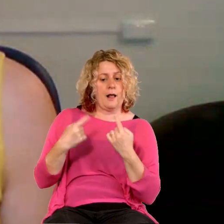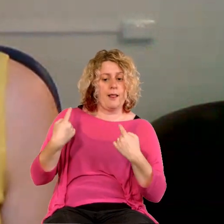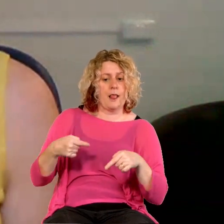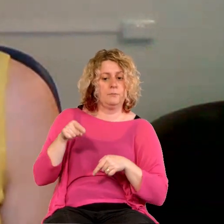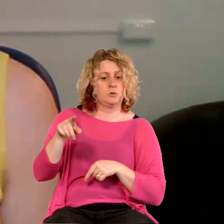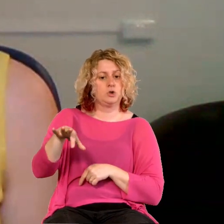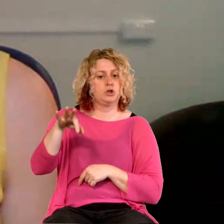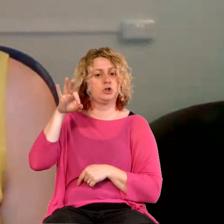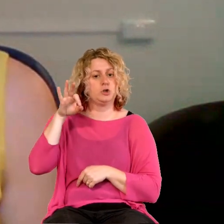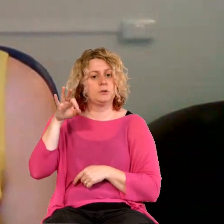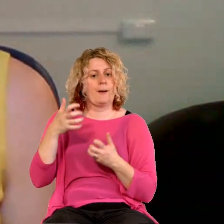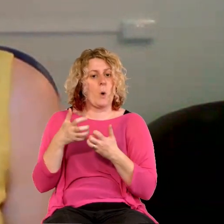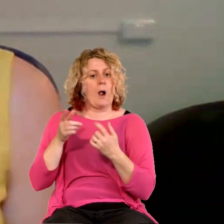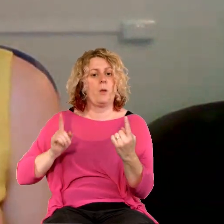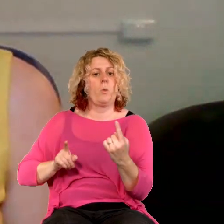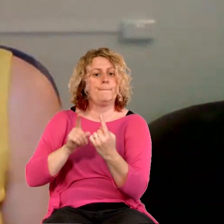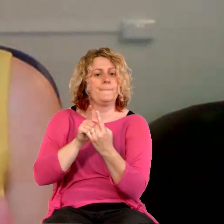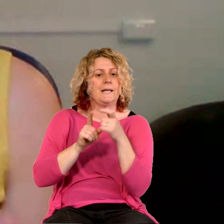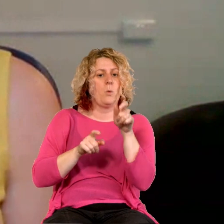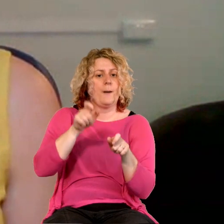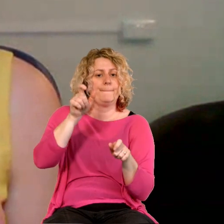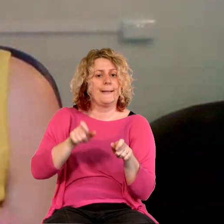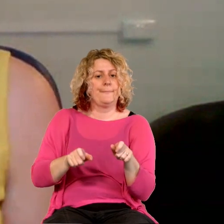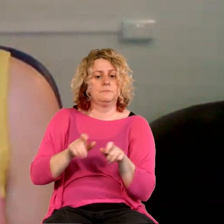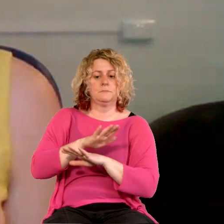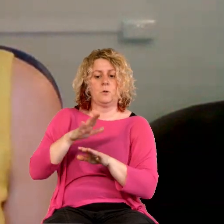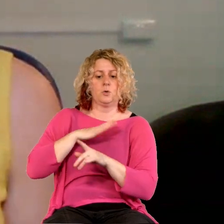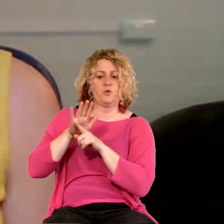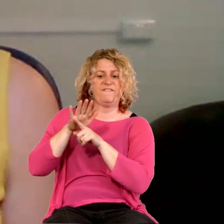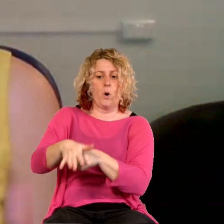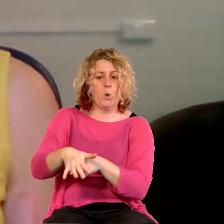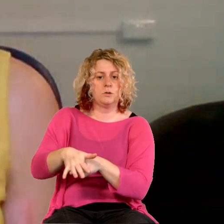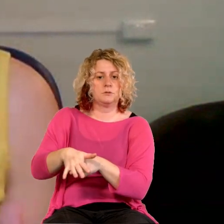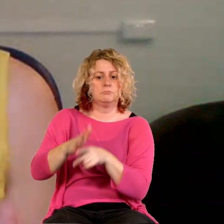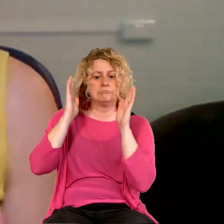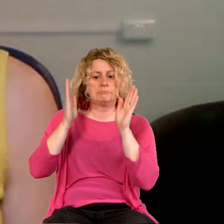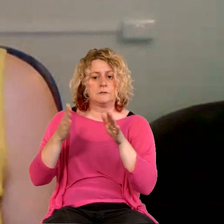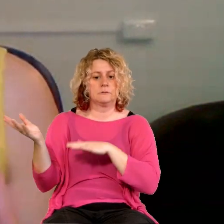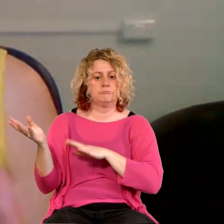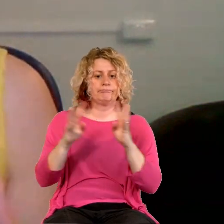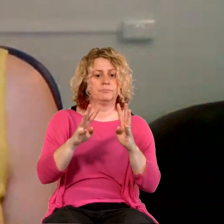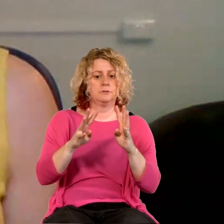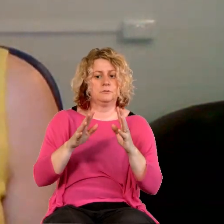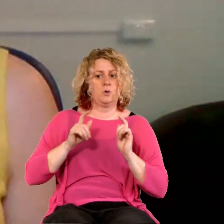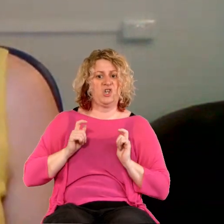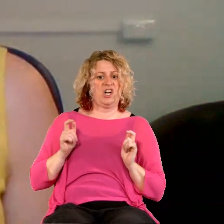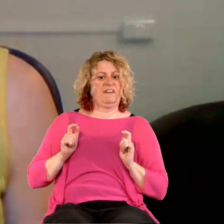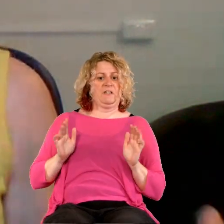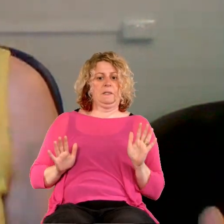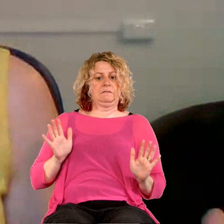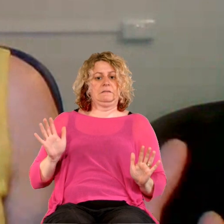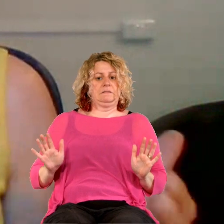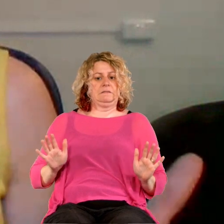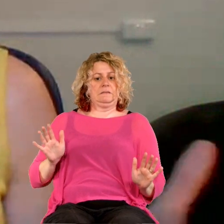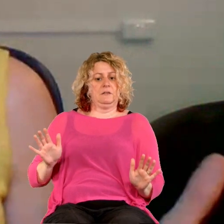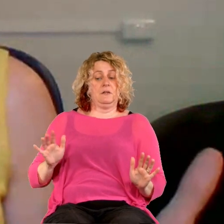how they're going to meet with people. We don't want to sort of force people into situations where they might feel uncomfortable, even if on